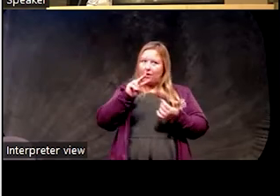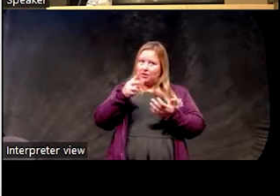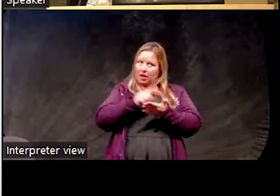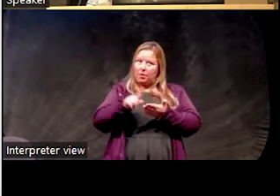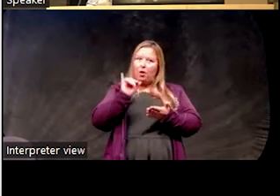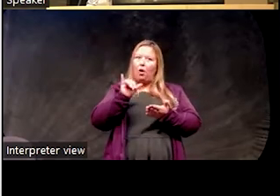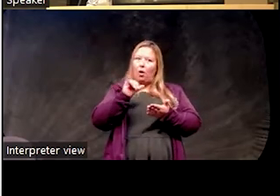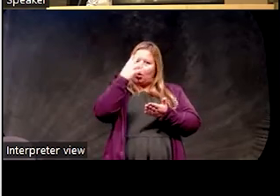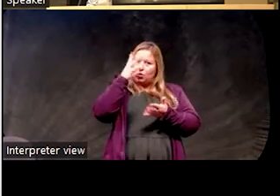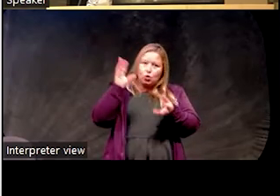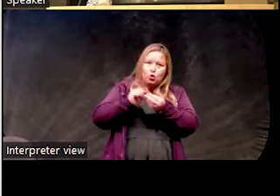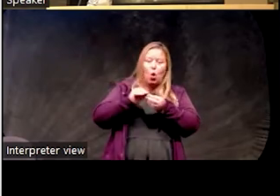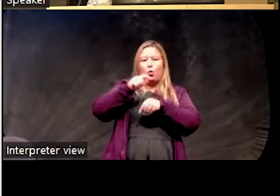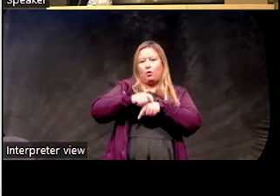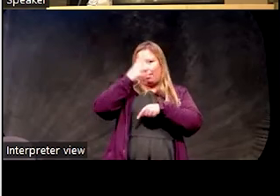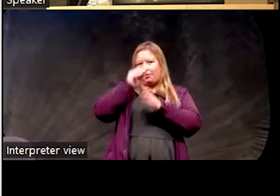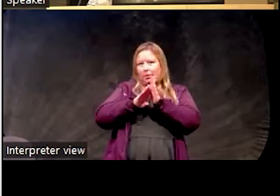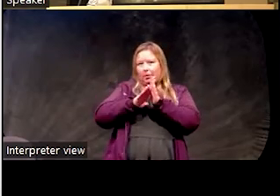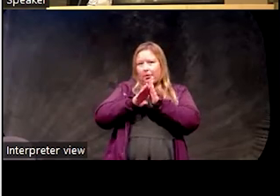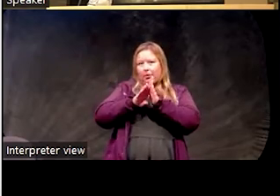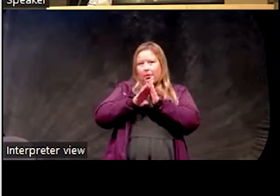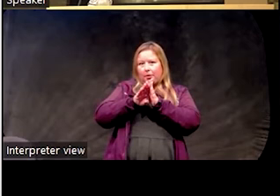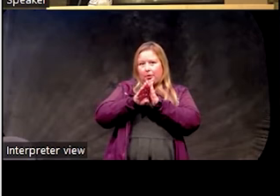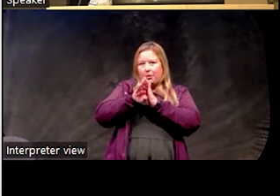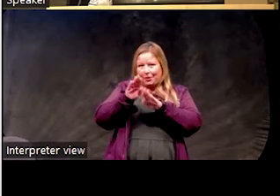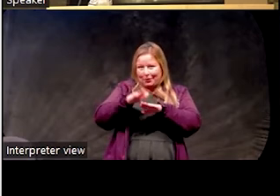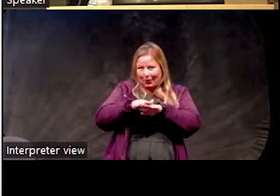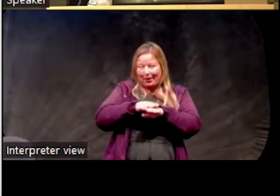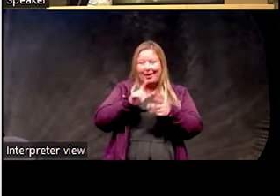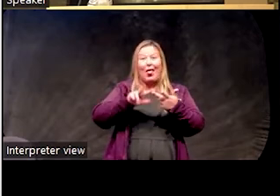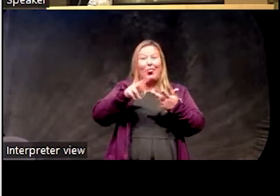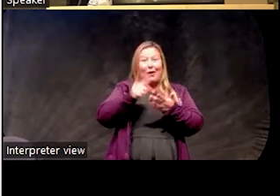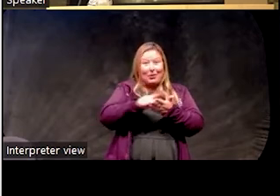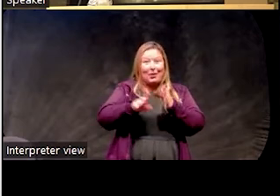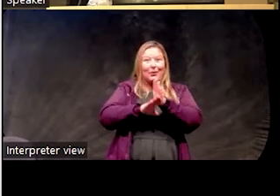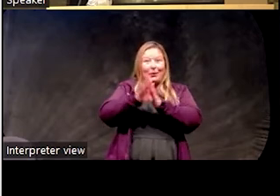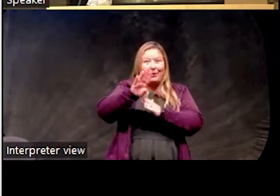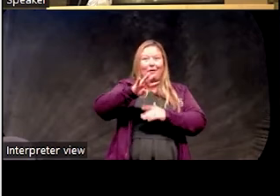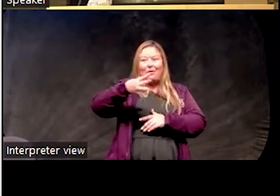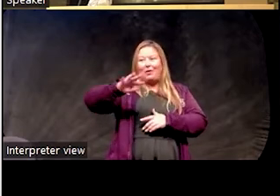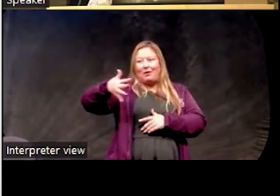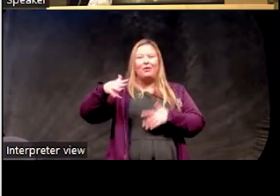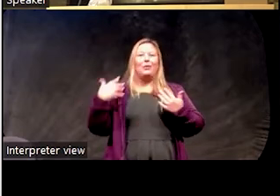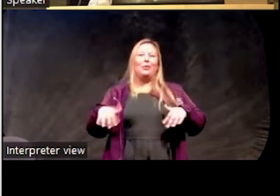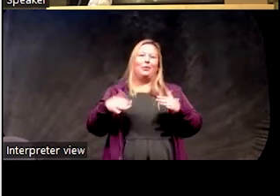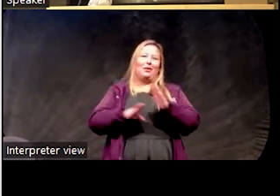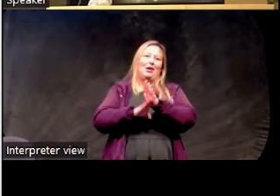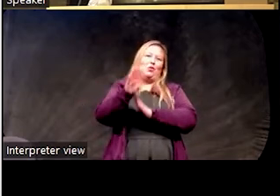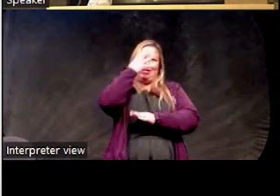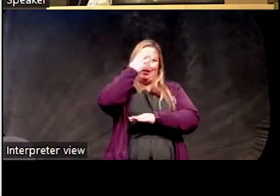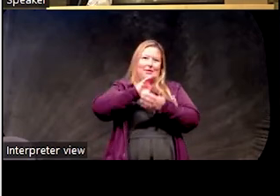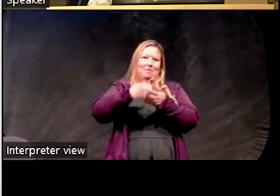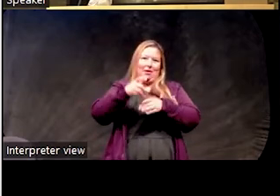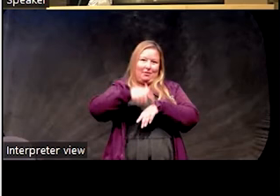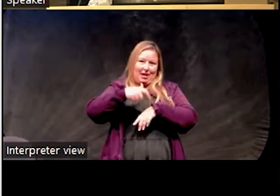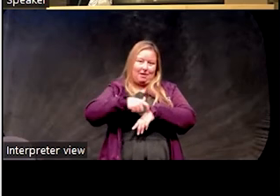to go upwards. The total time of sleep is going upwards. Week three, it's going up four or five. And then at the same time, we're telling